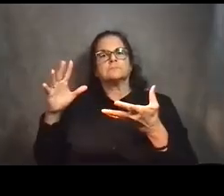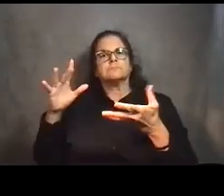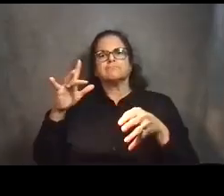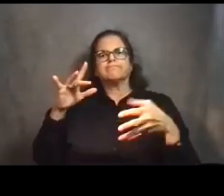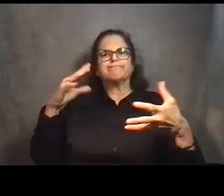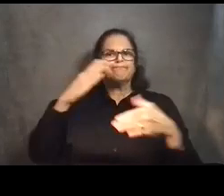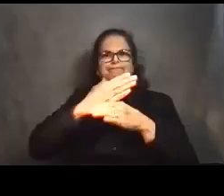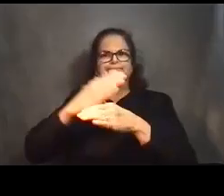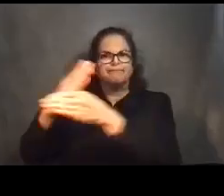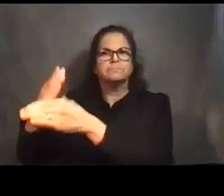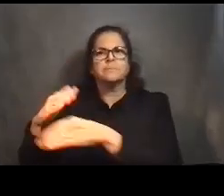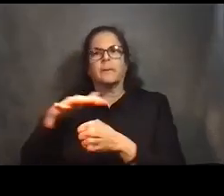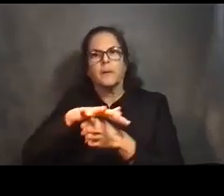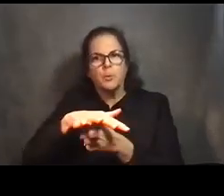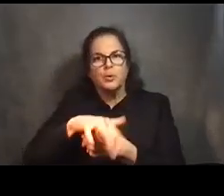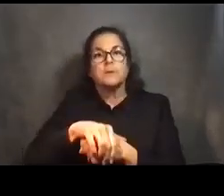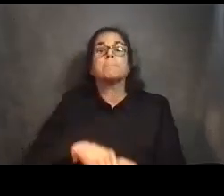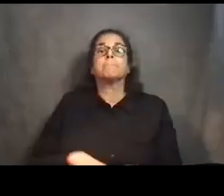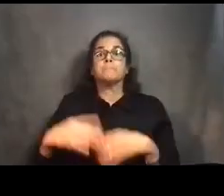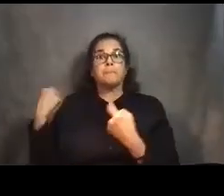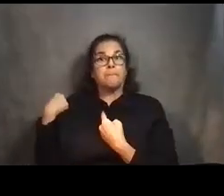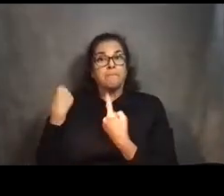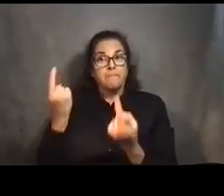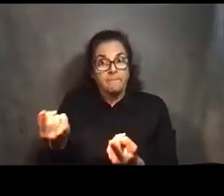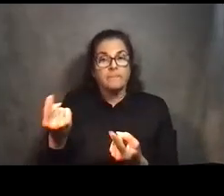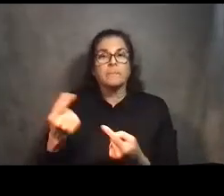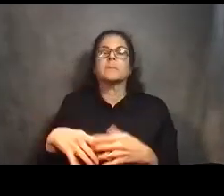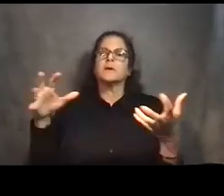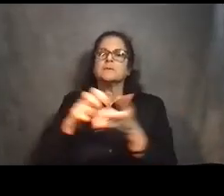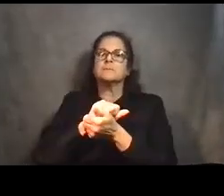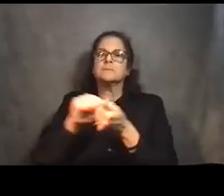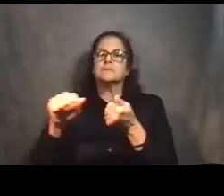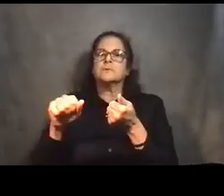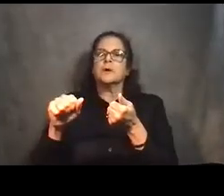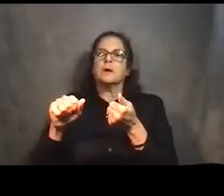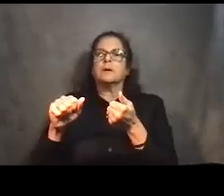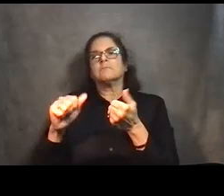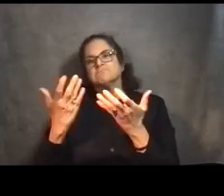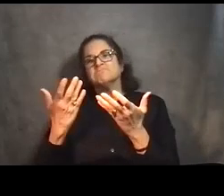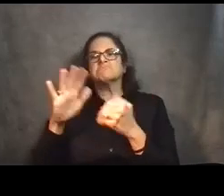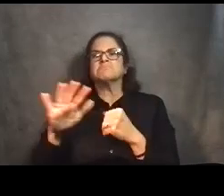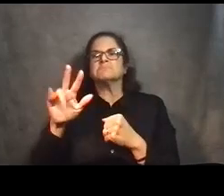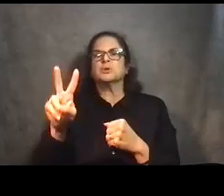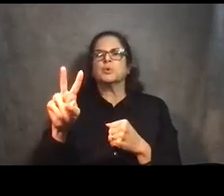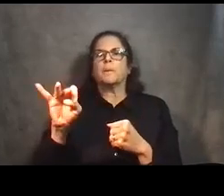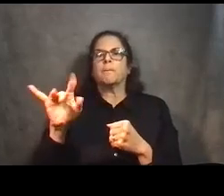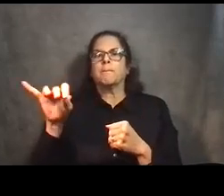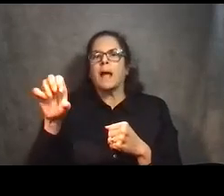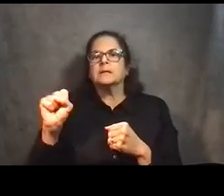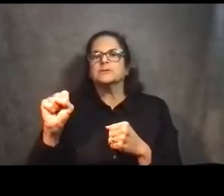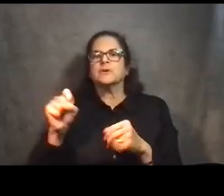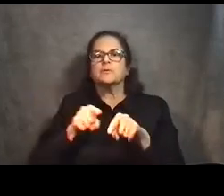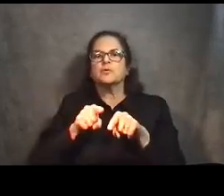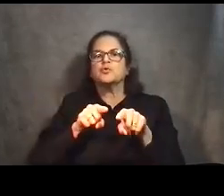So to date, we have completed the demolition of a little bit less than two miles of track work, along with the associated signal